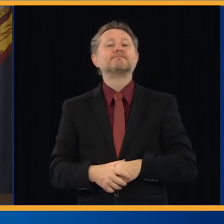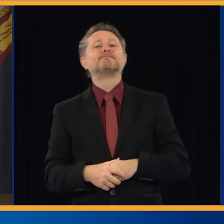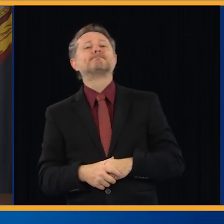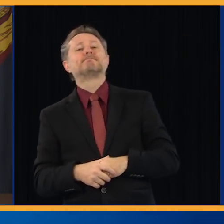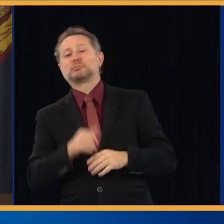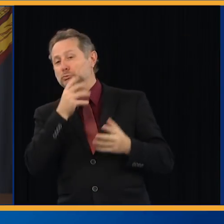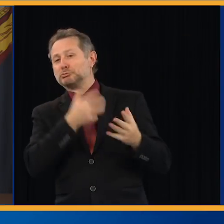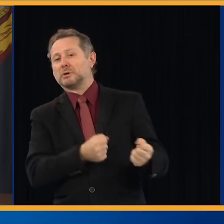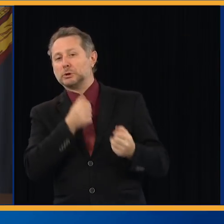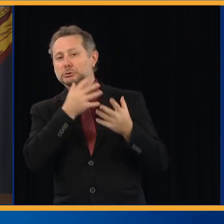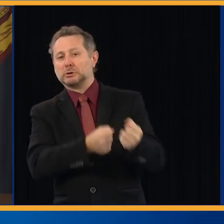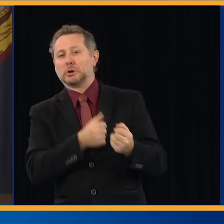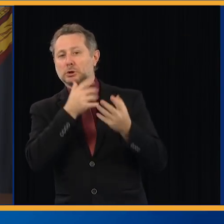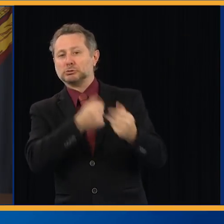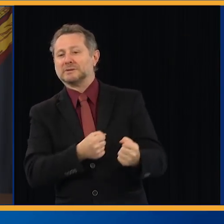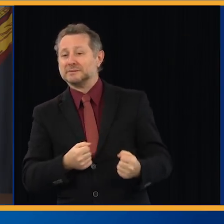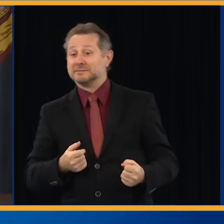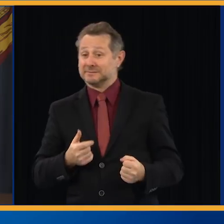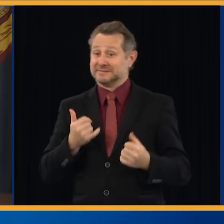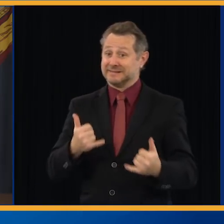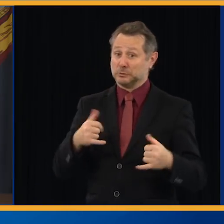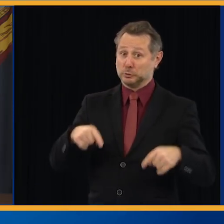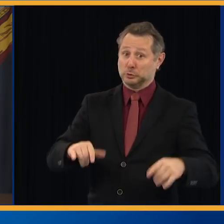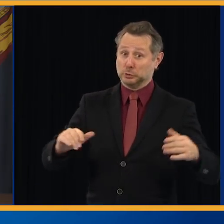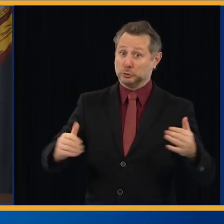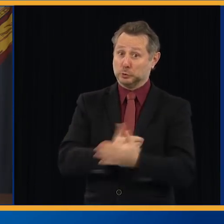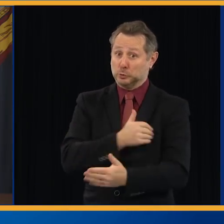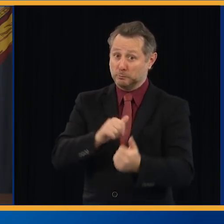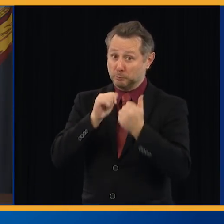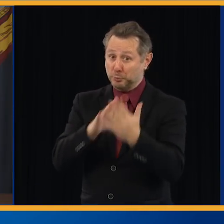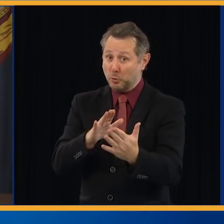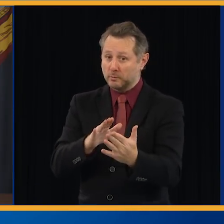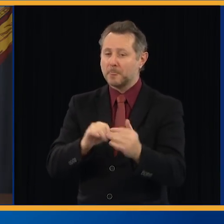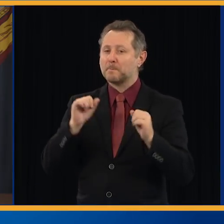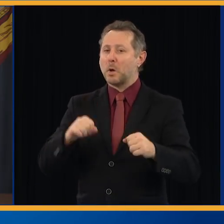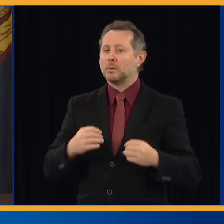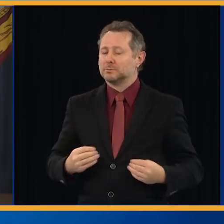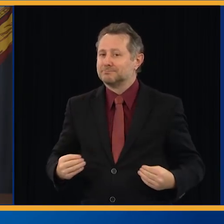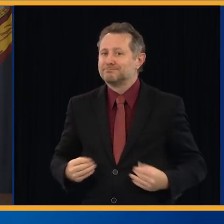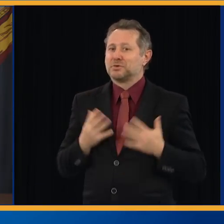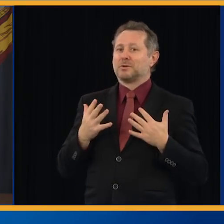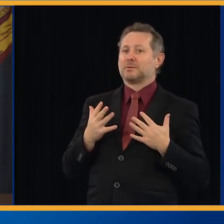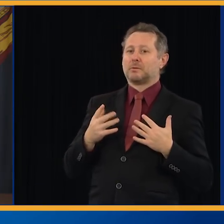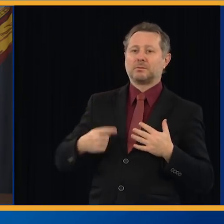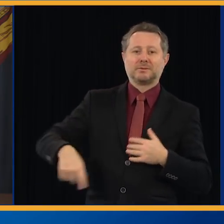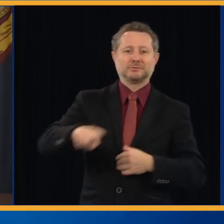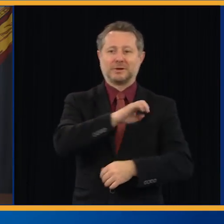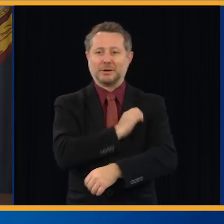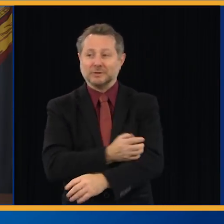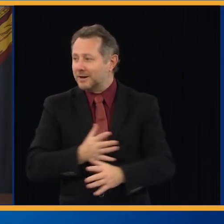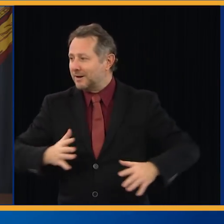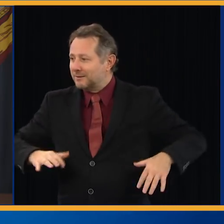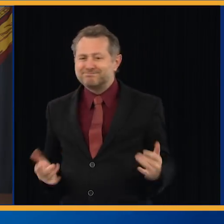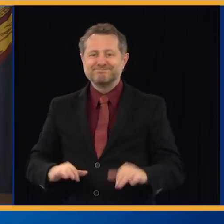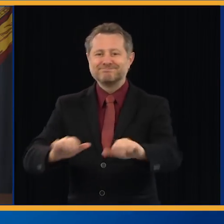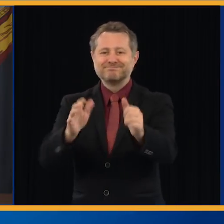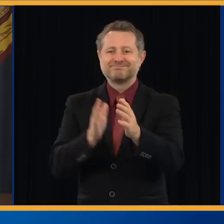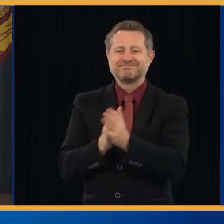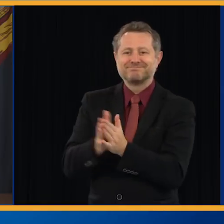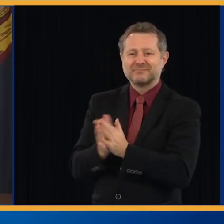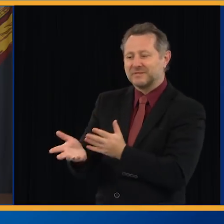can actually energize the connections with outreach workers in the homeless population.